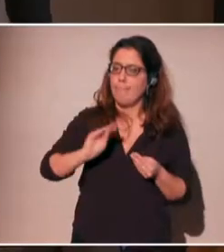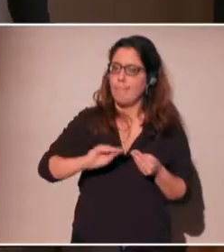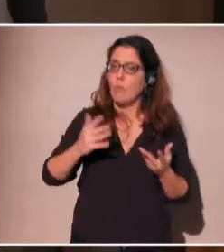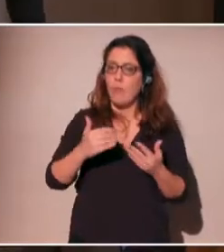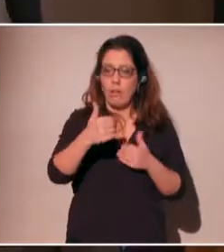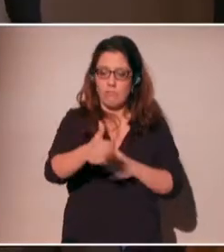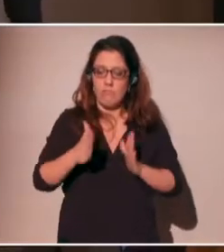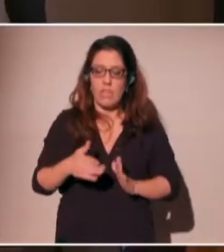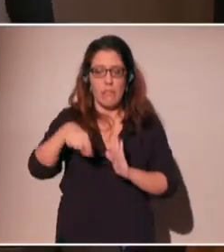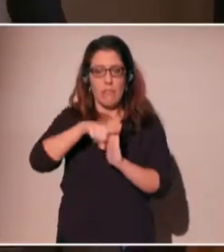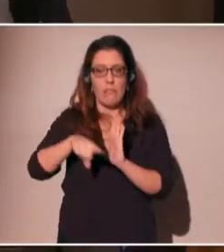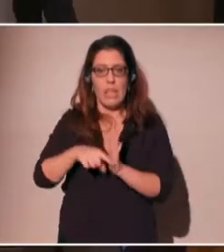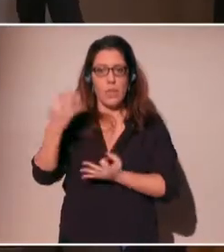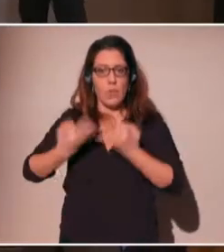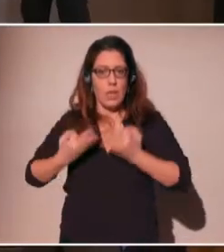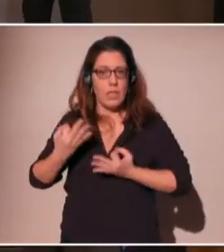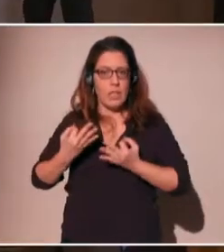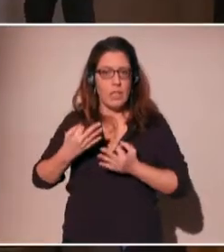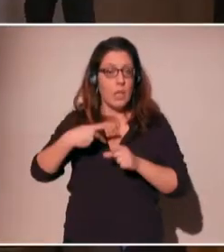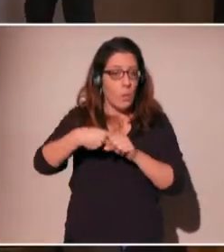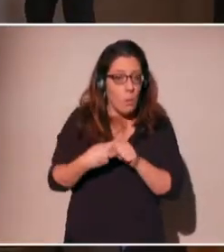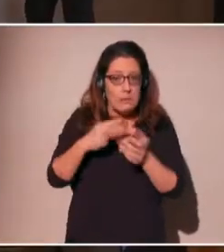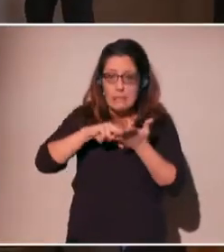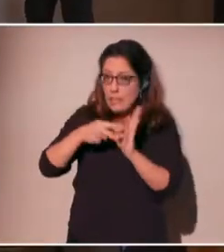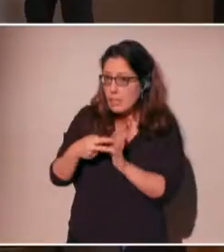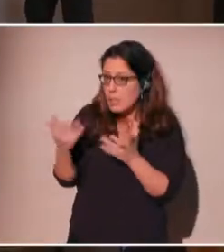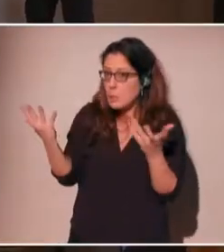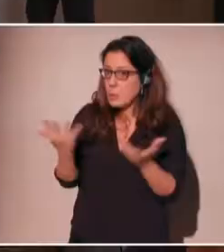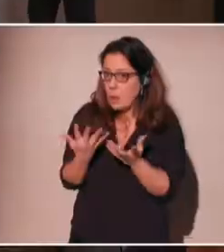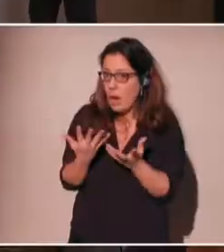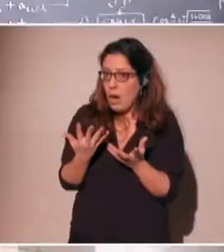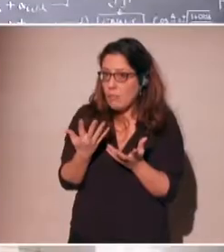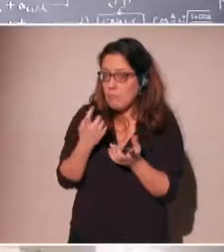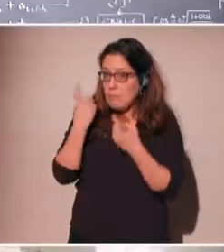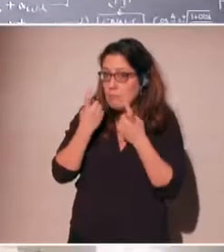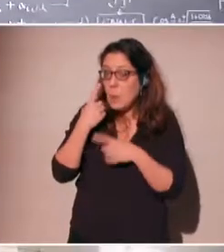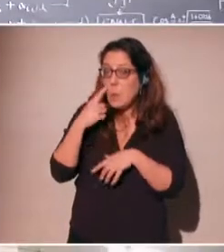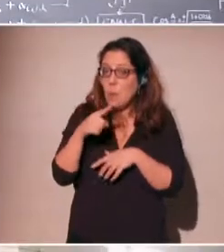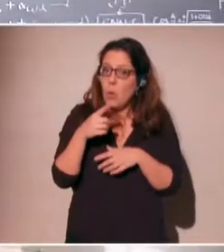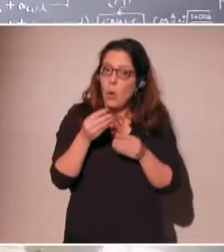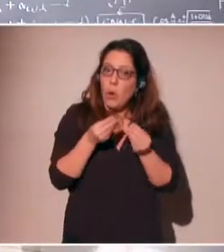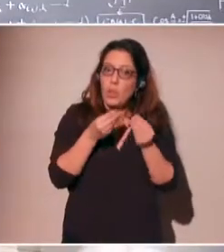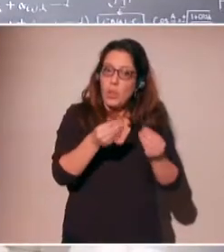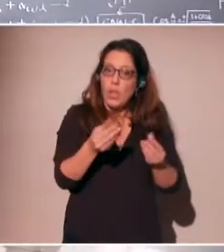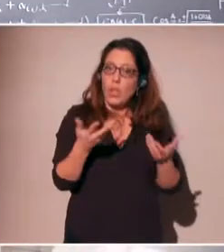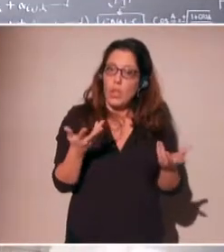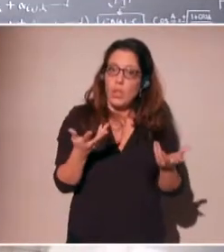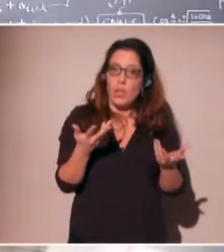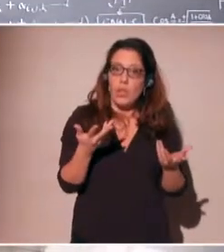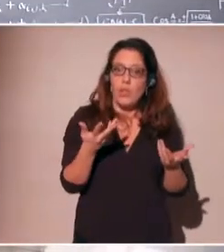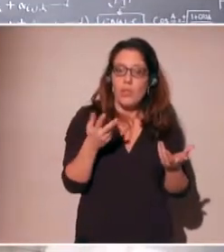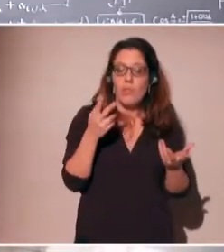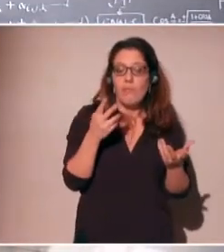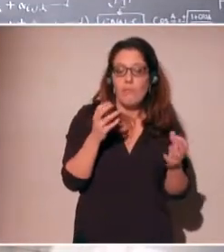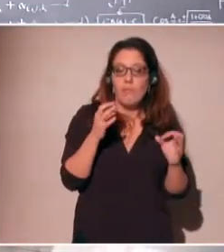So what sort of legal framework, what sort of technical tool do we need to make sure that data is